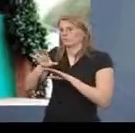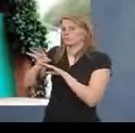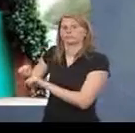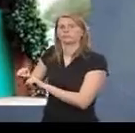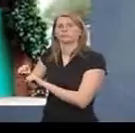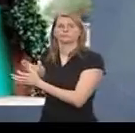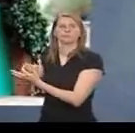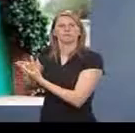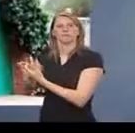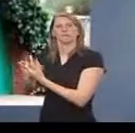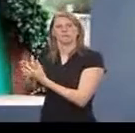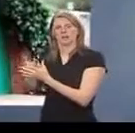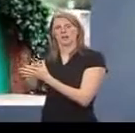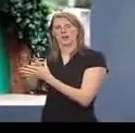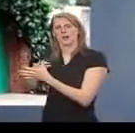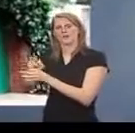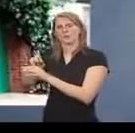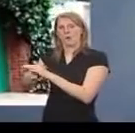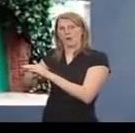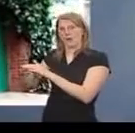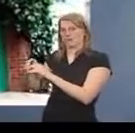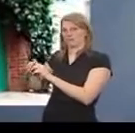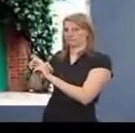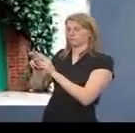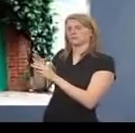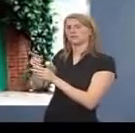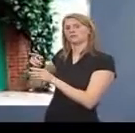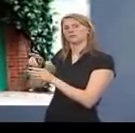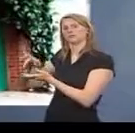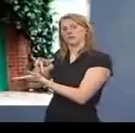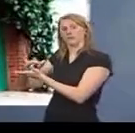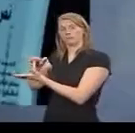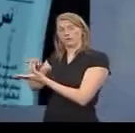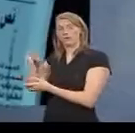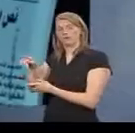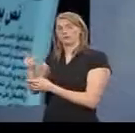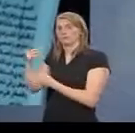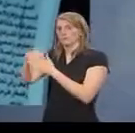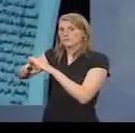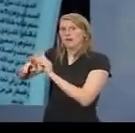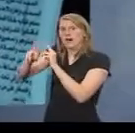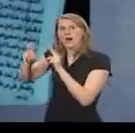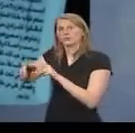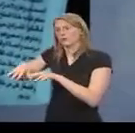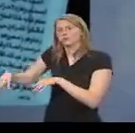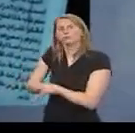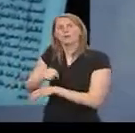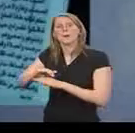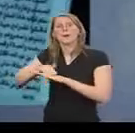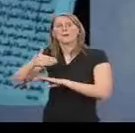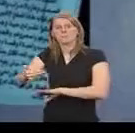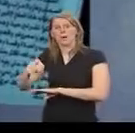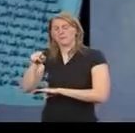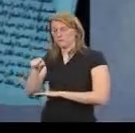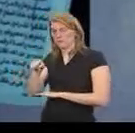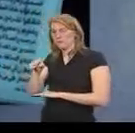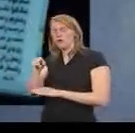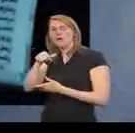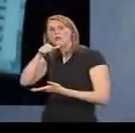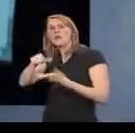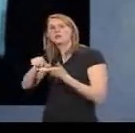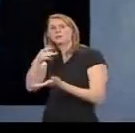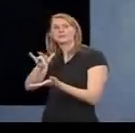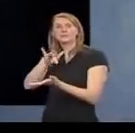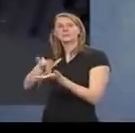They raided a house, seized a laptop, and retrieved a deleted letter from the hard drive. It